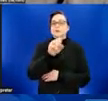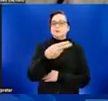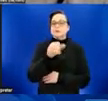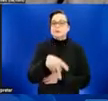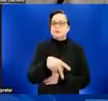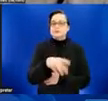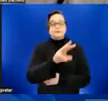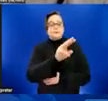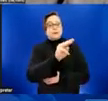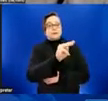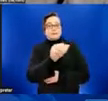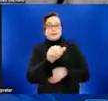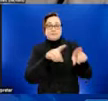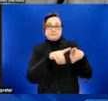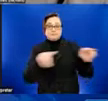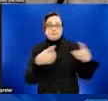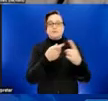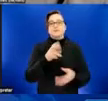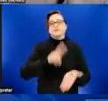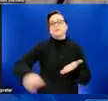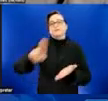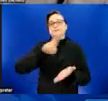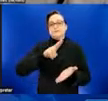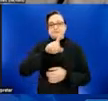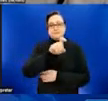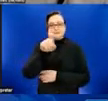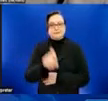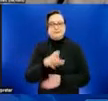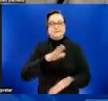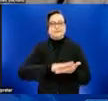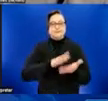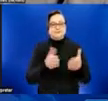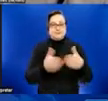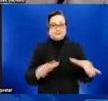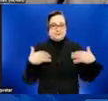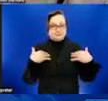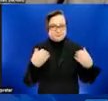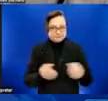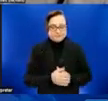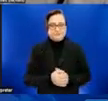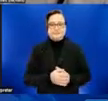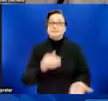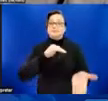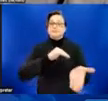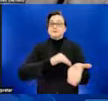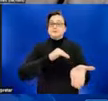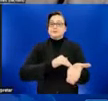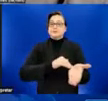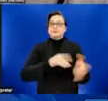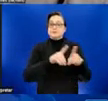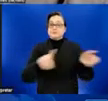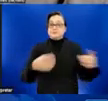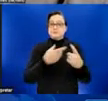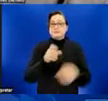from the University of Texas School of Public Health. Her medical degree was obtained from Texas A&M University College of